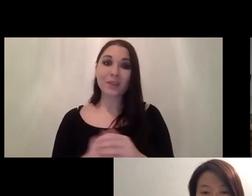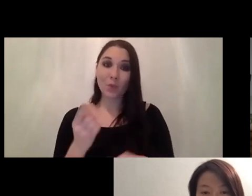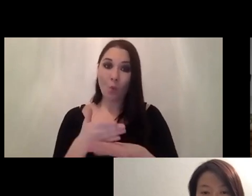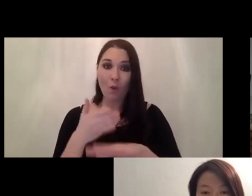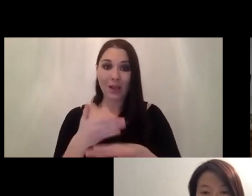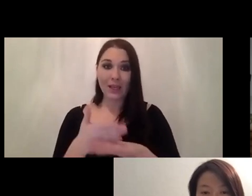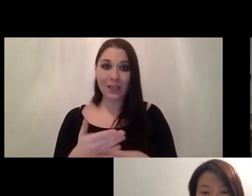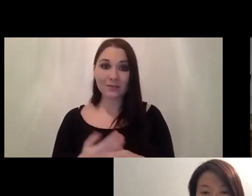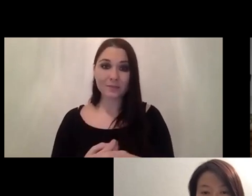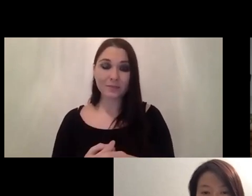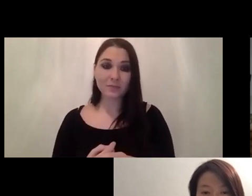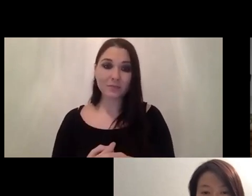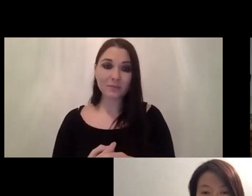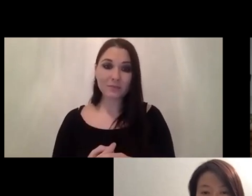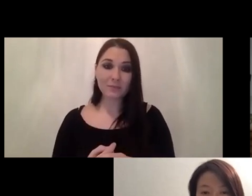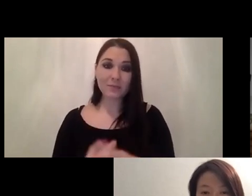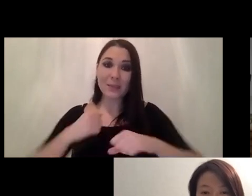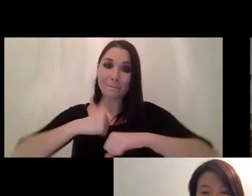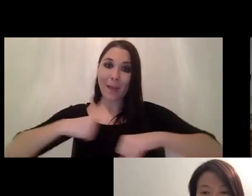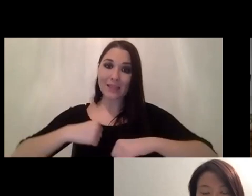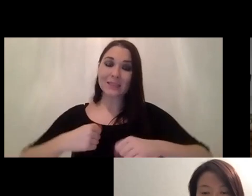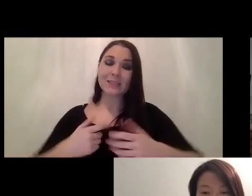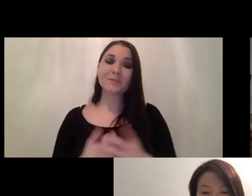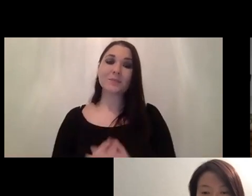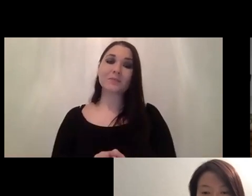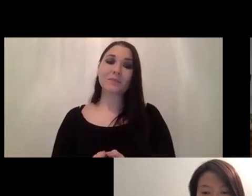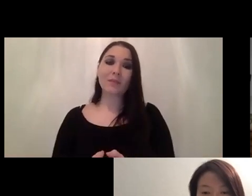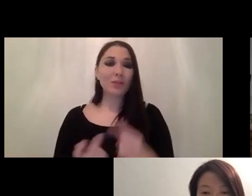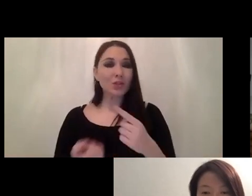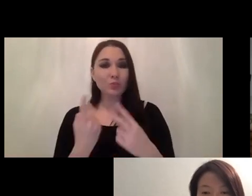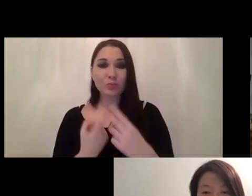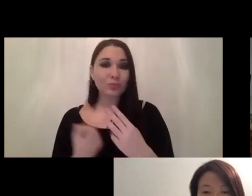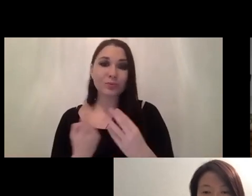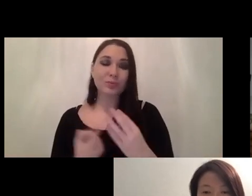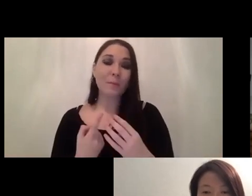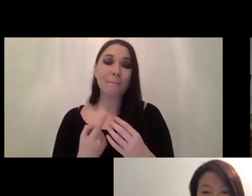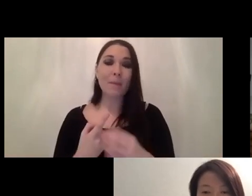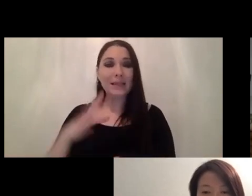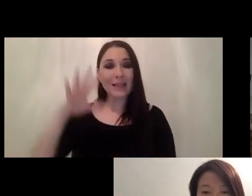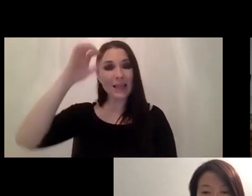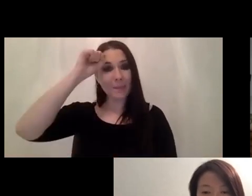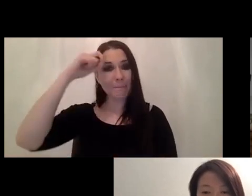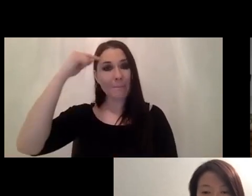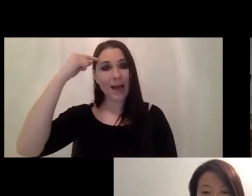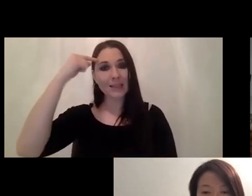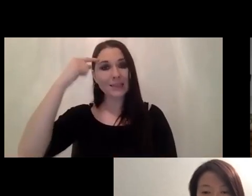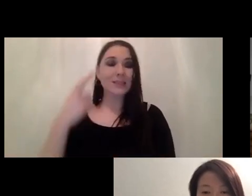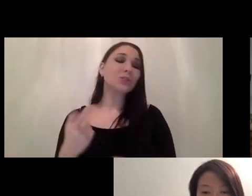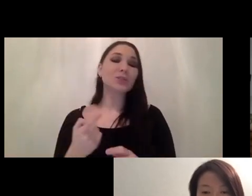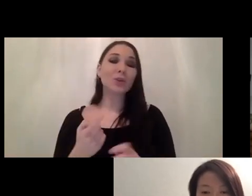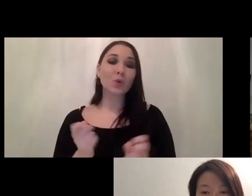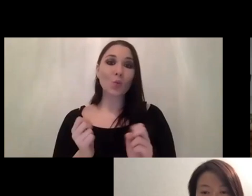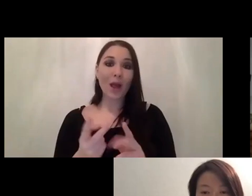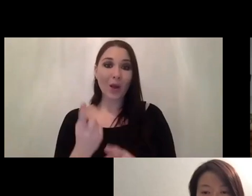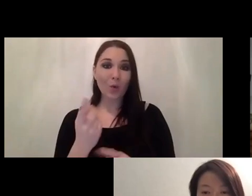um space and there there are several characteristics but keep in mind that the way one works